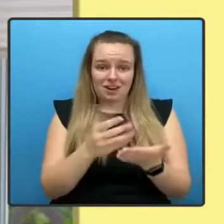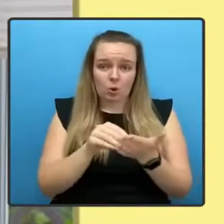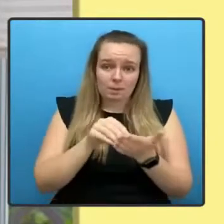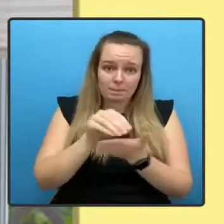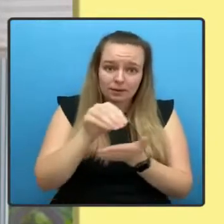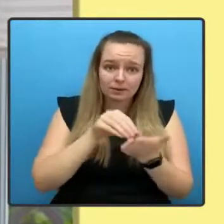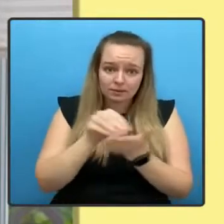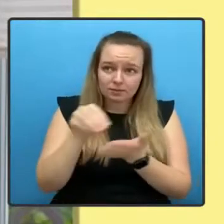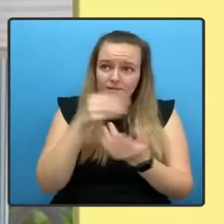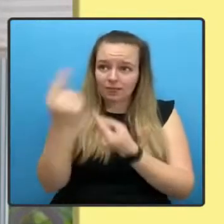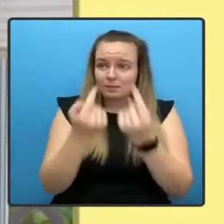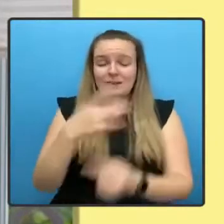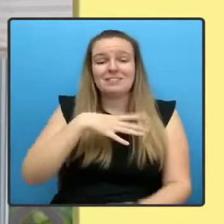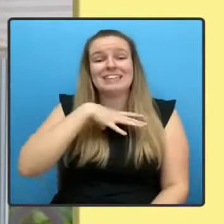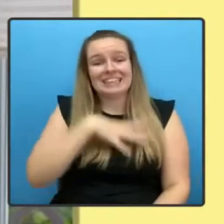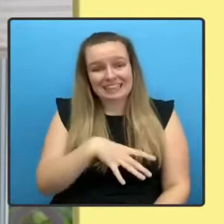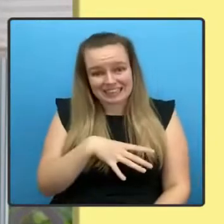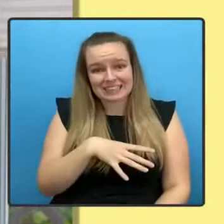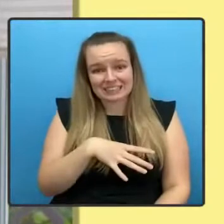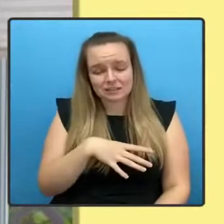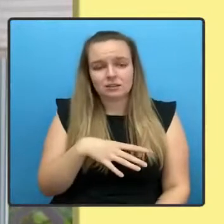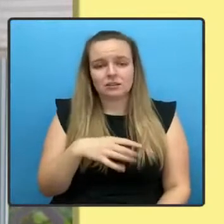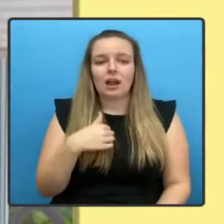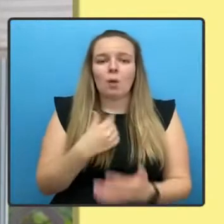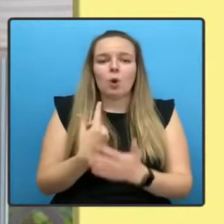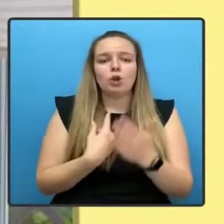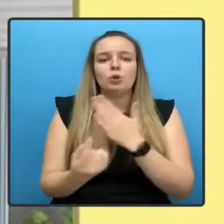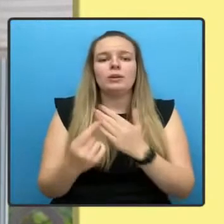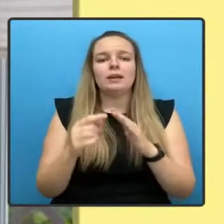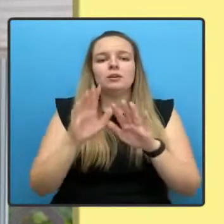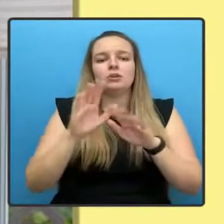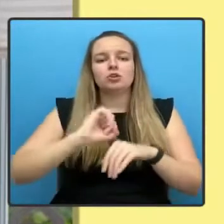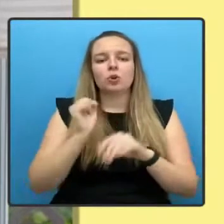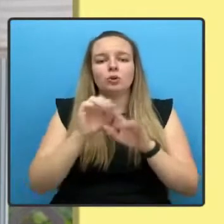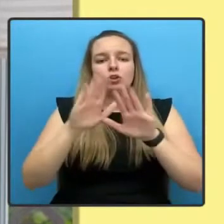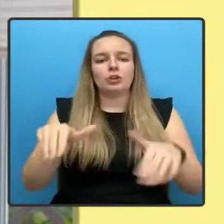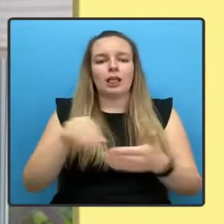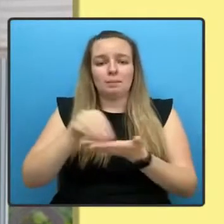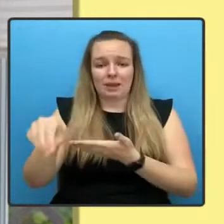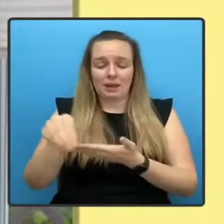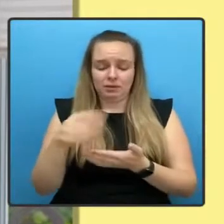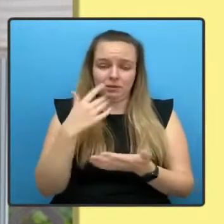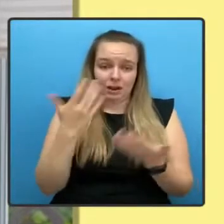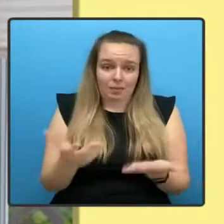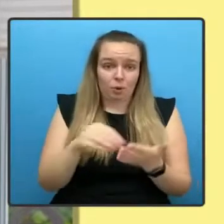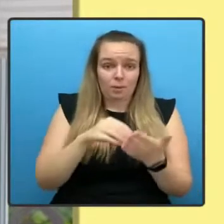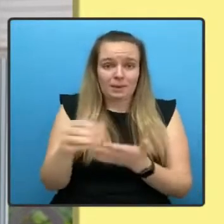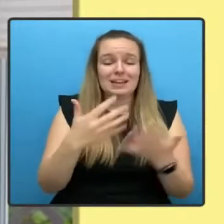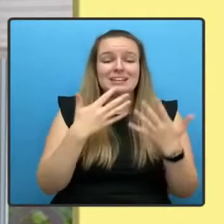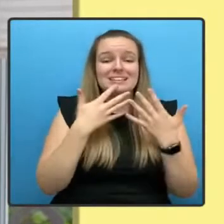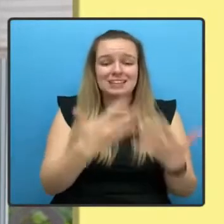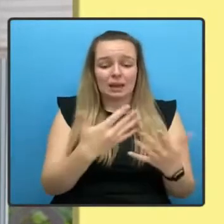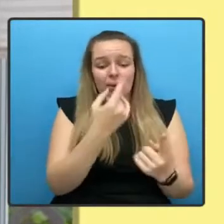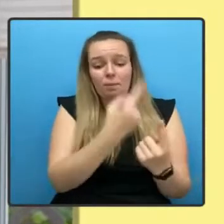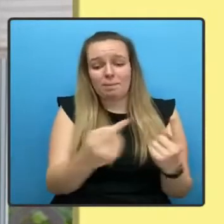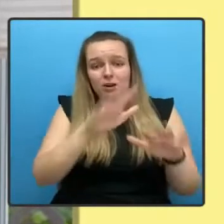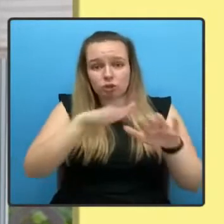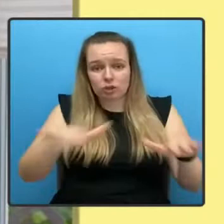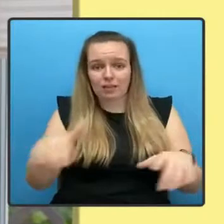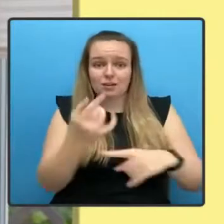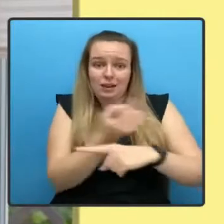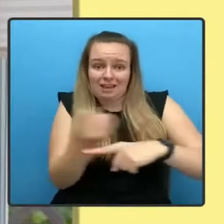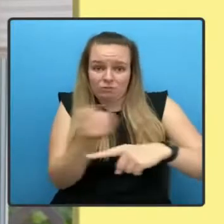Our unique Scottish child payment already pays £10 per child per week to low-income families with children under six.